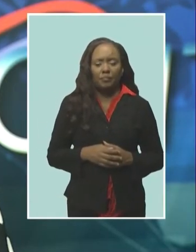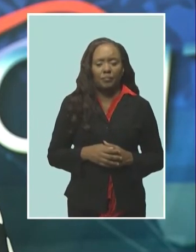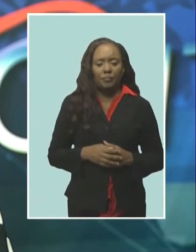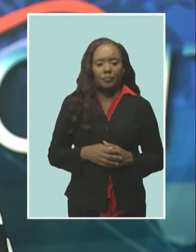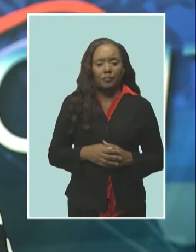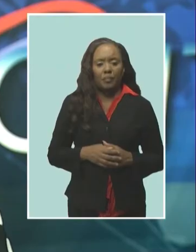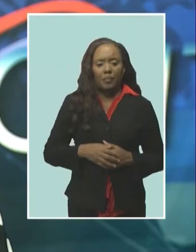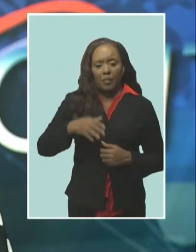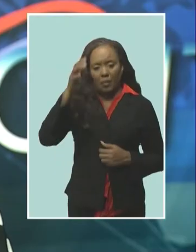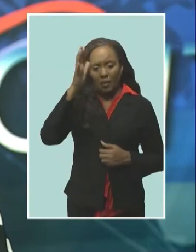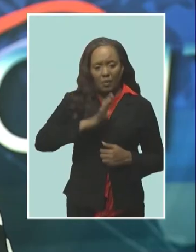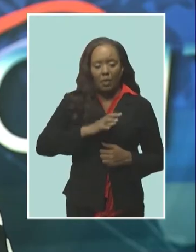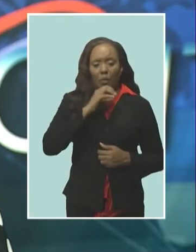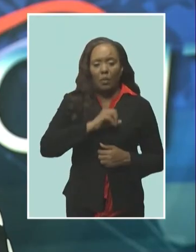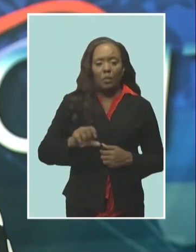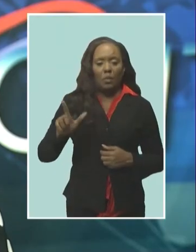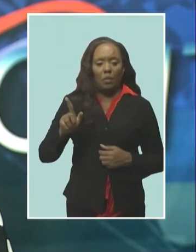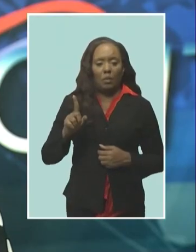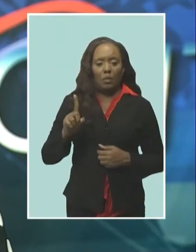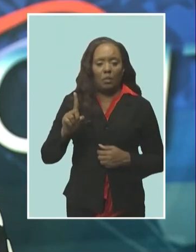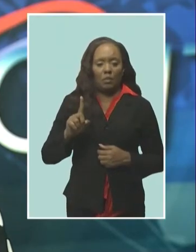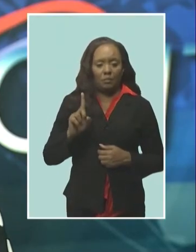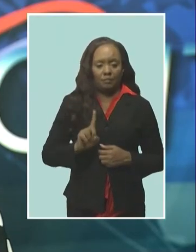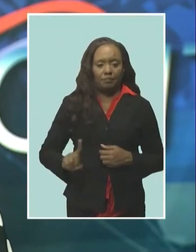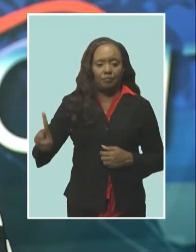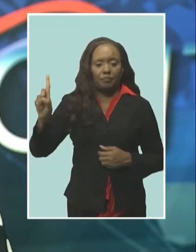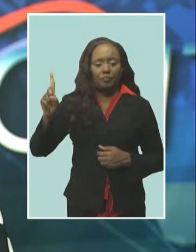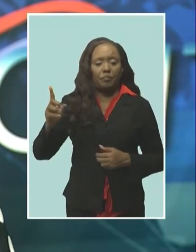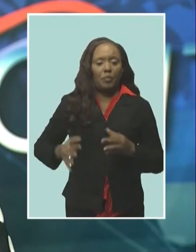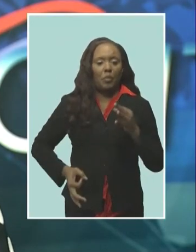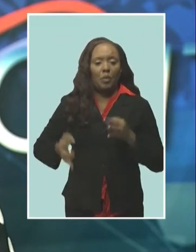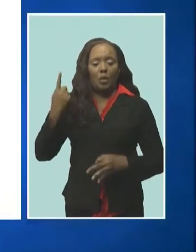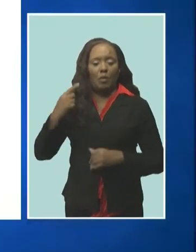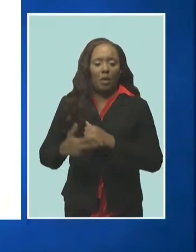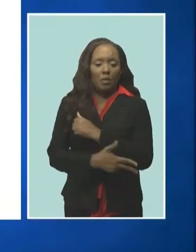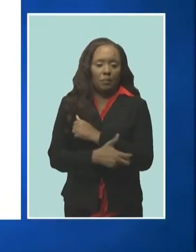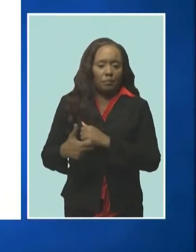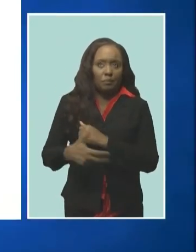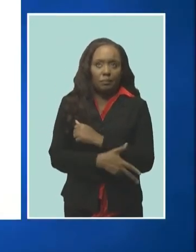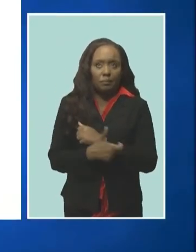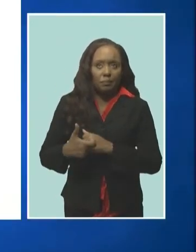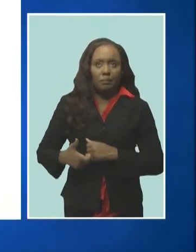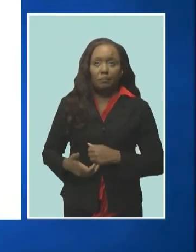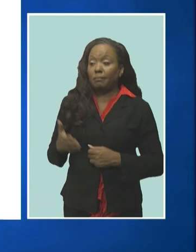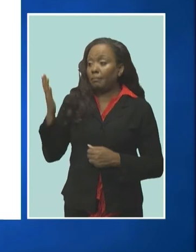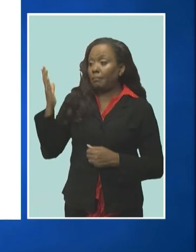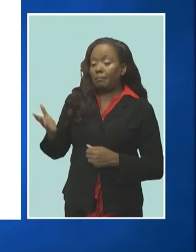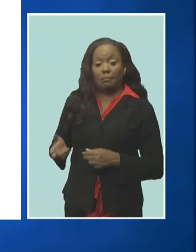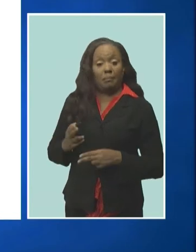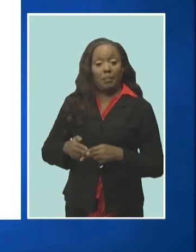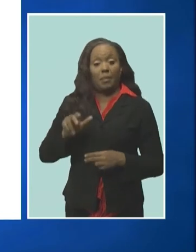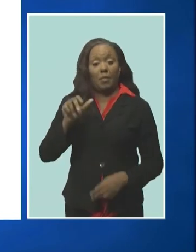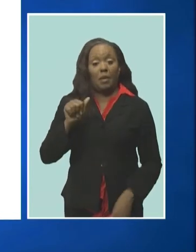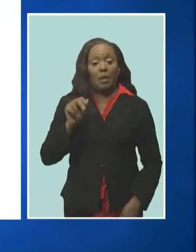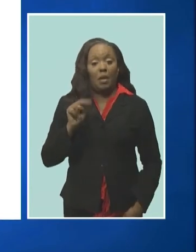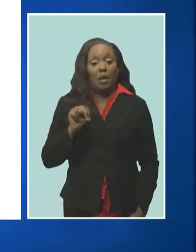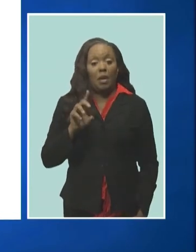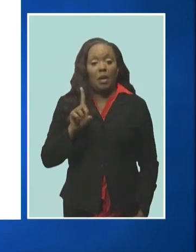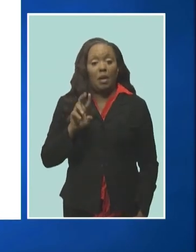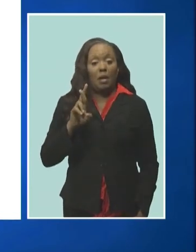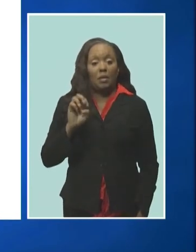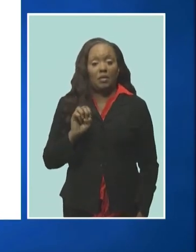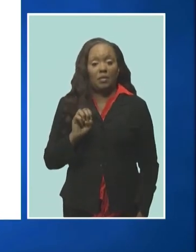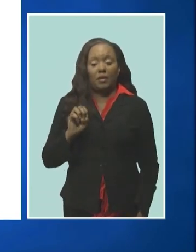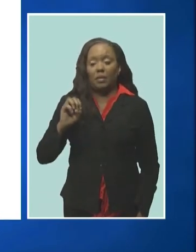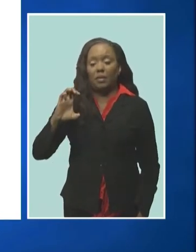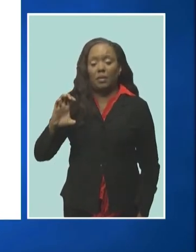old was to appear in court today charged with a spree of burglaries andre leo clark of bayfield in st philip is charged with